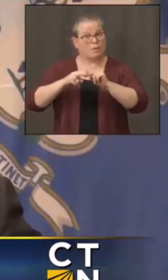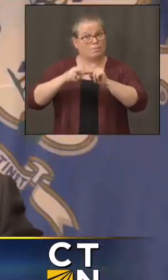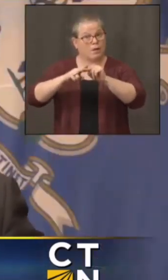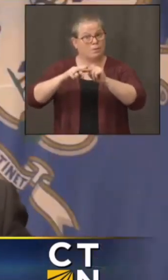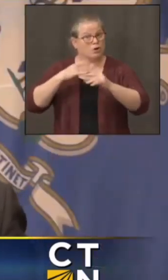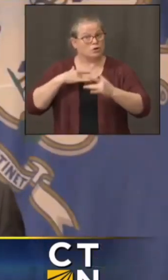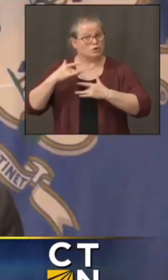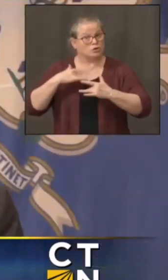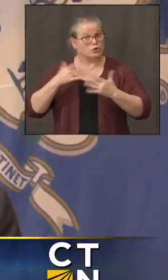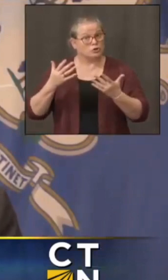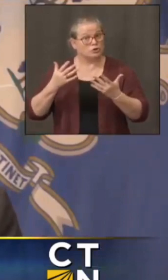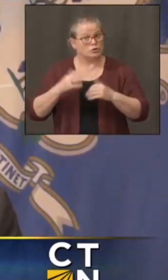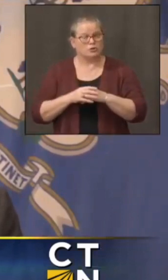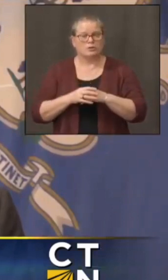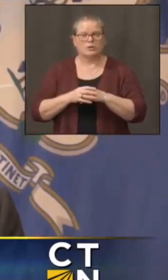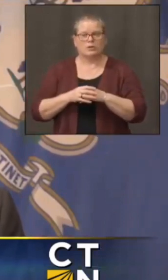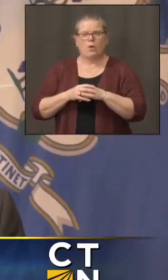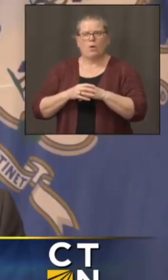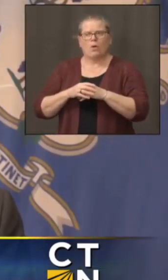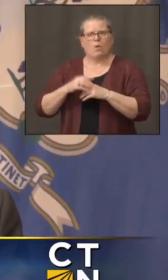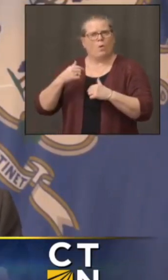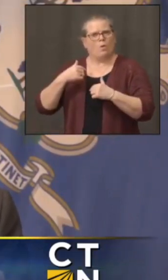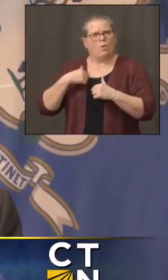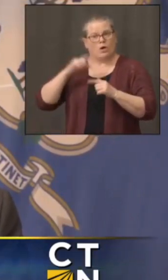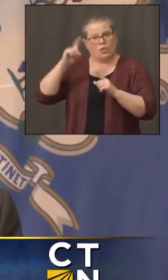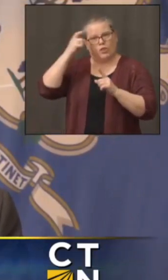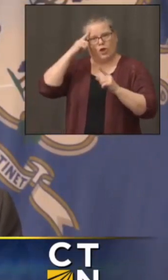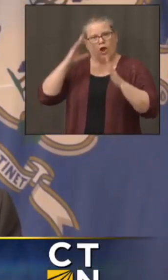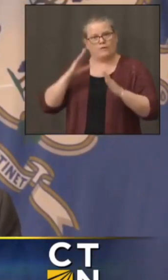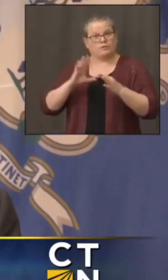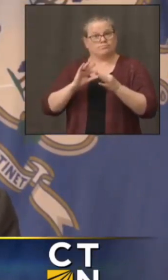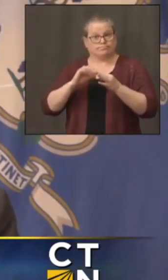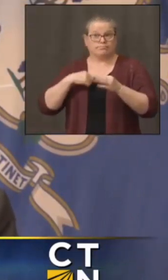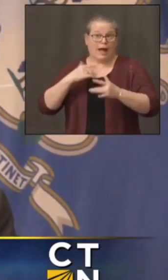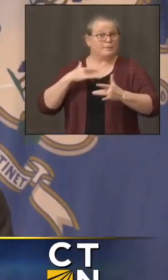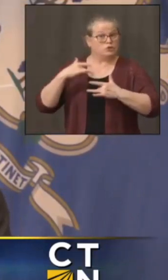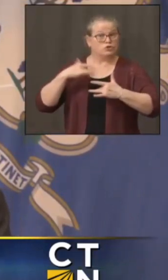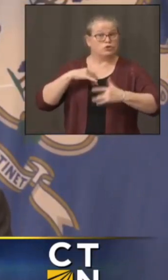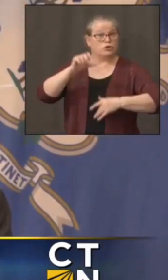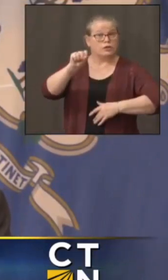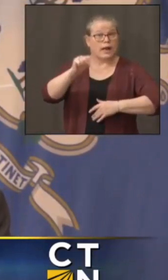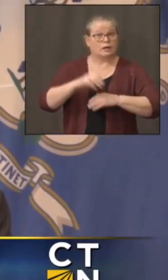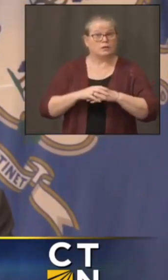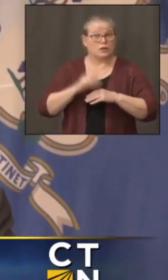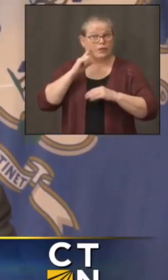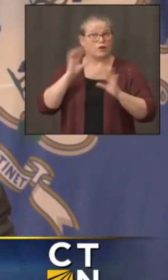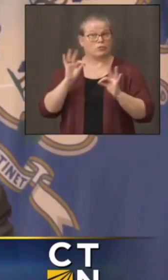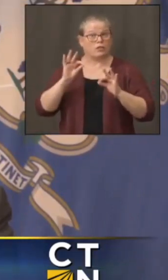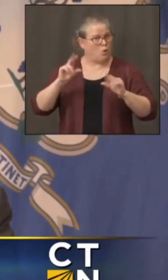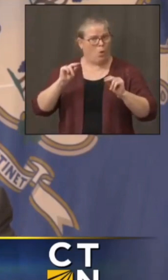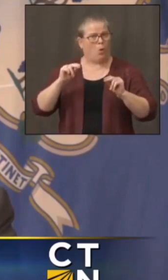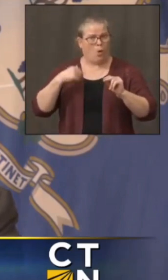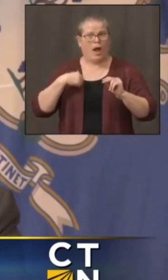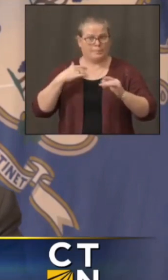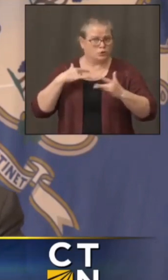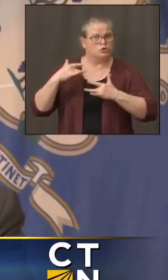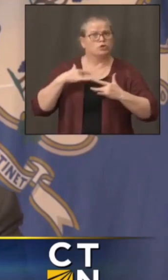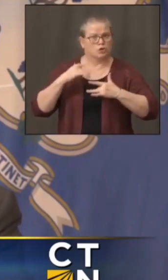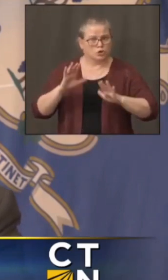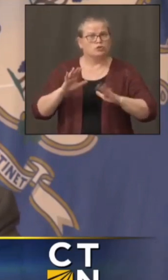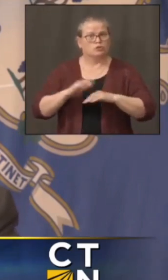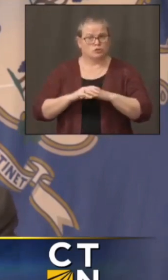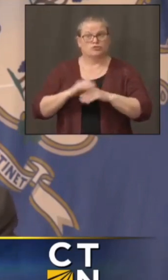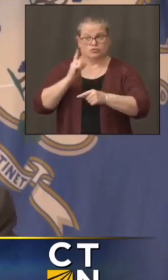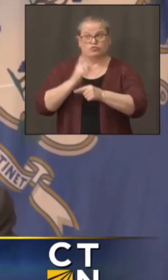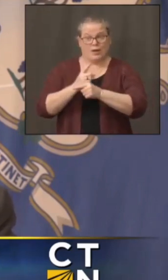Emily. Don't let me dismiss this. You're right. Six weeks ago, were 1%. And today, we're in a